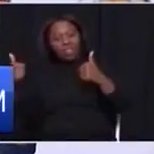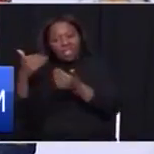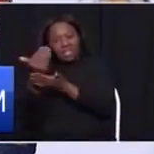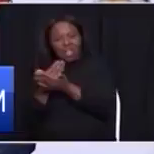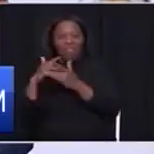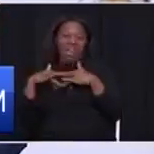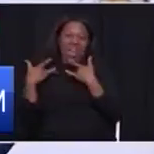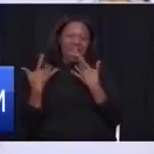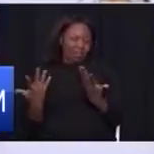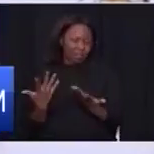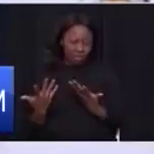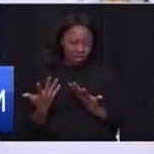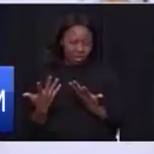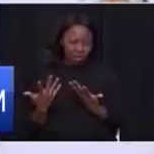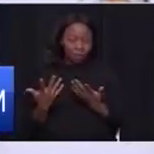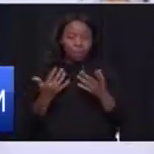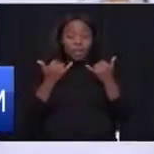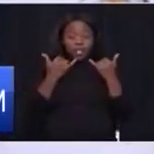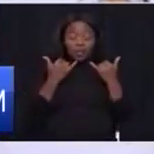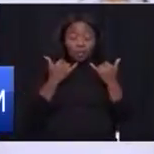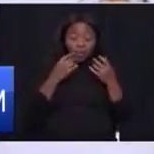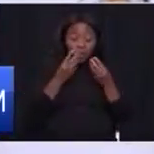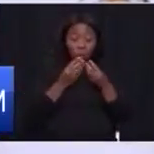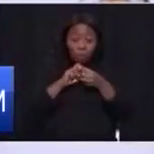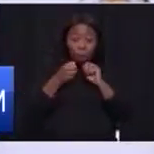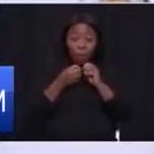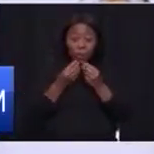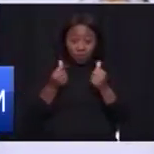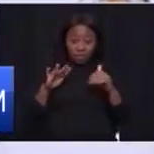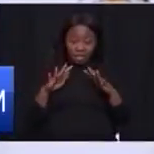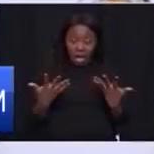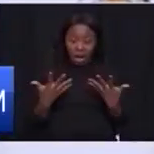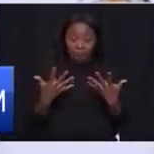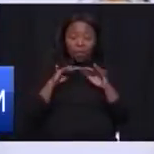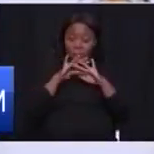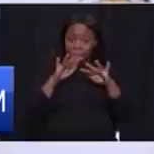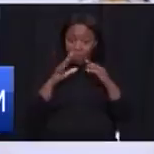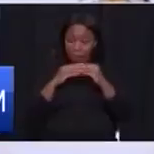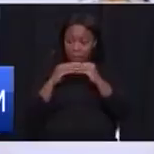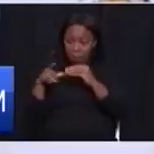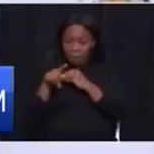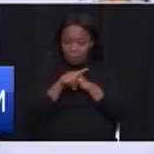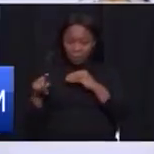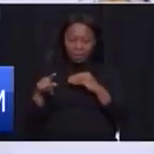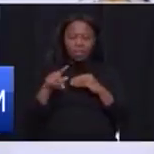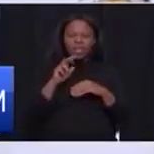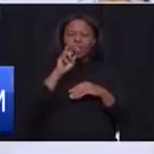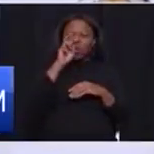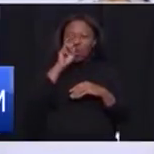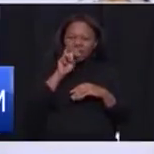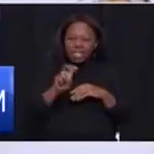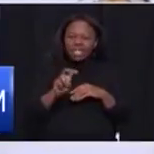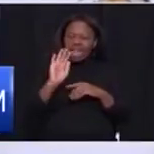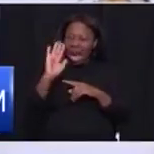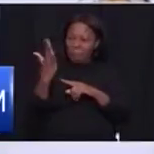And to tackle this problem, honorable members, we need a hands-on approach